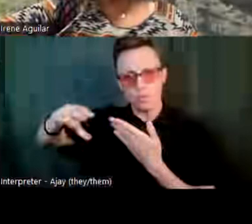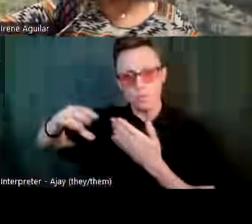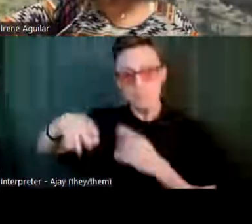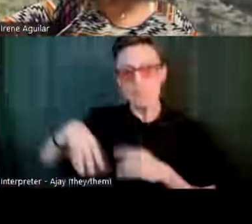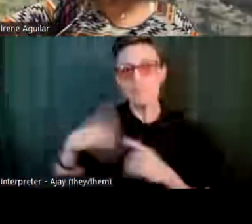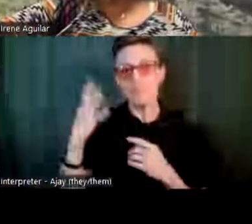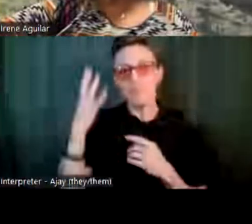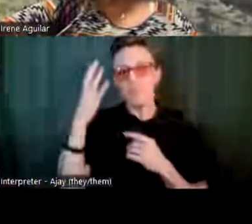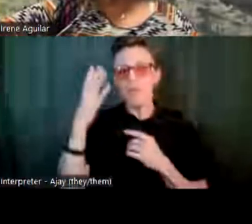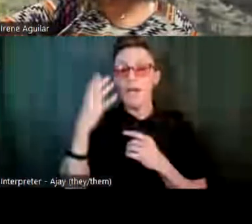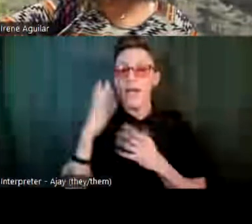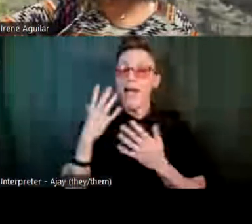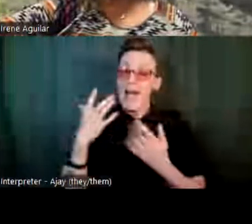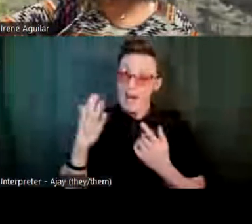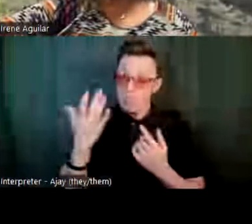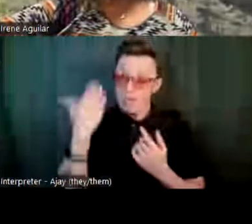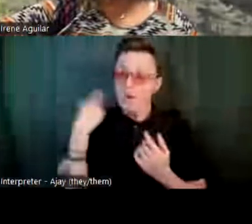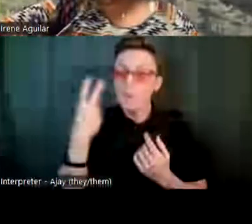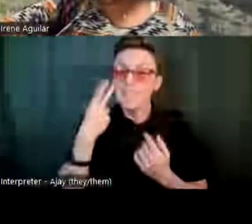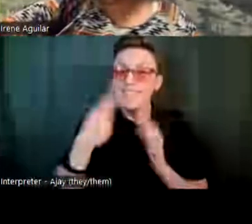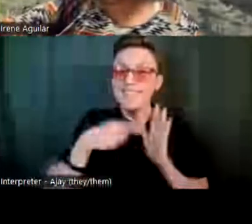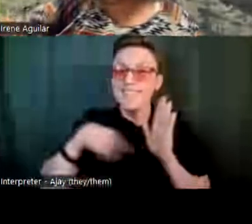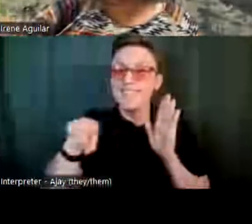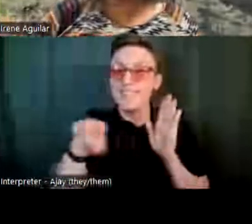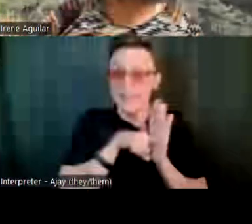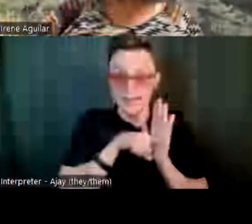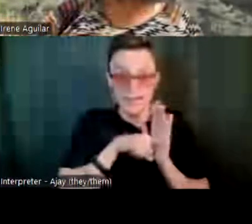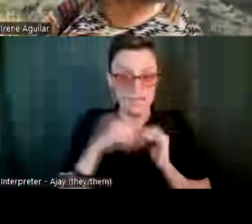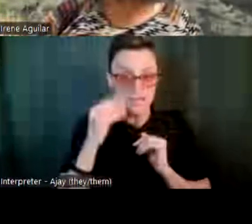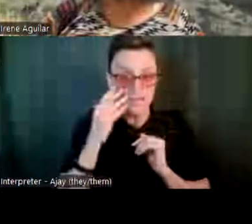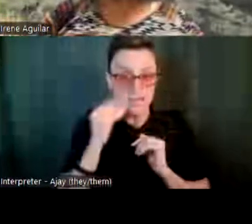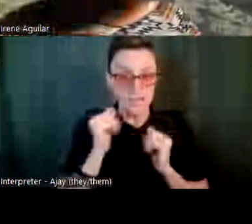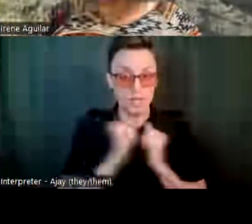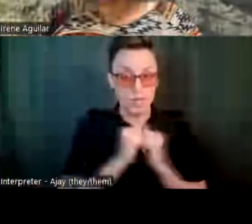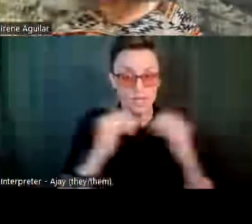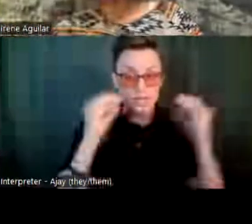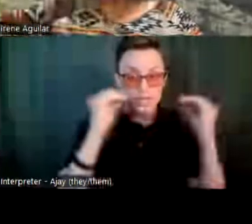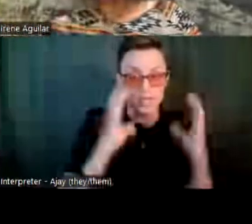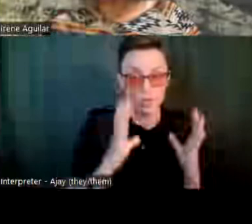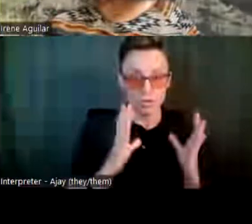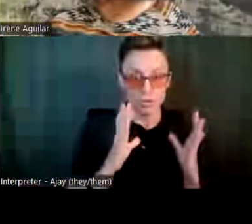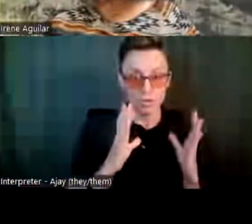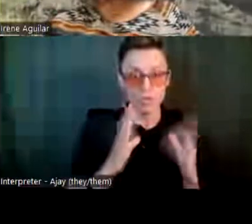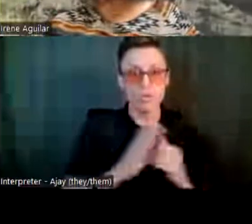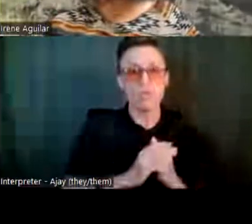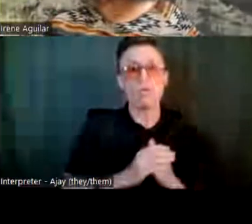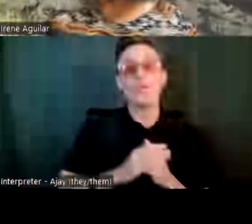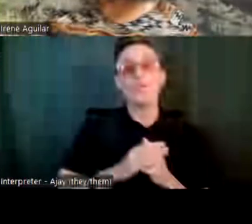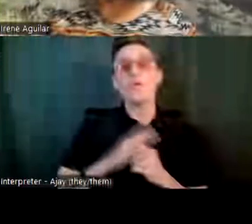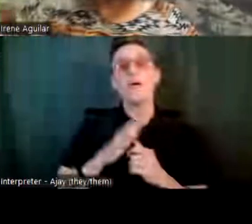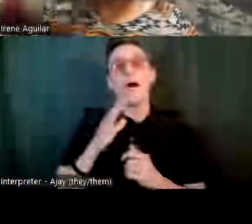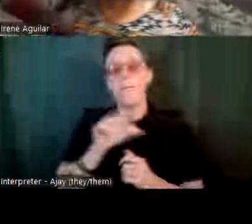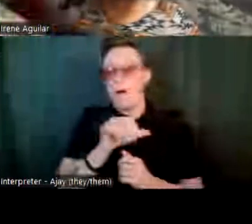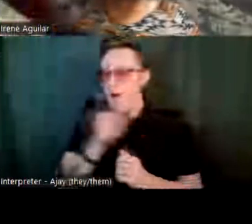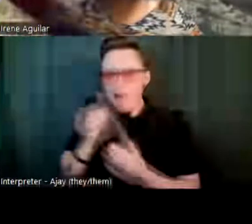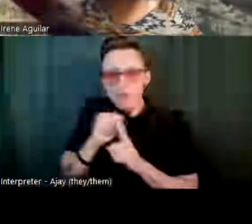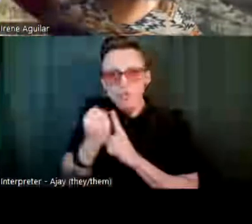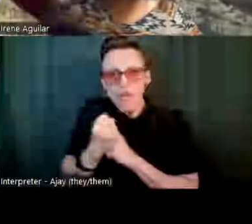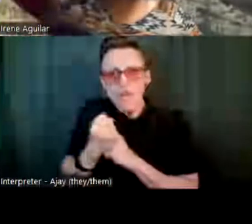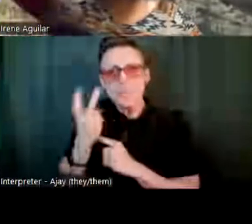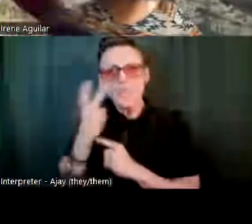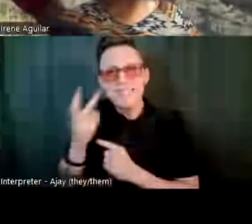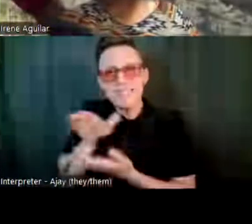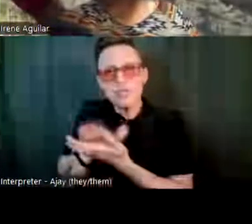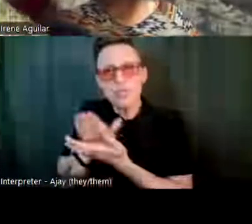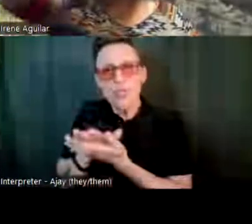at school, but then luckily I'm in a, you know, a different situation where the whole school has adopted kindness as one of the school's, uh,